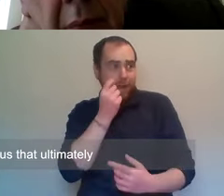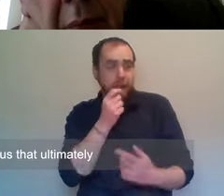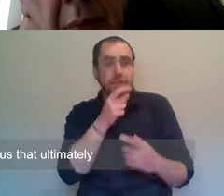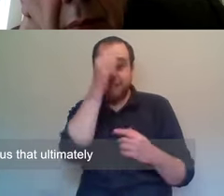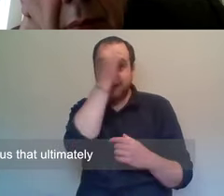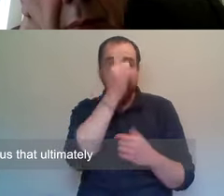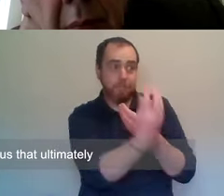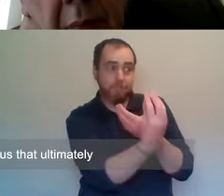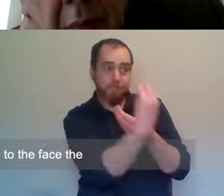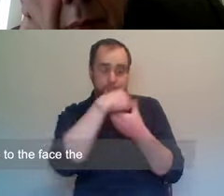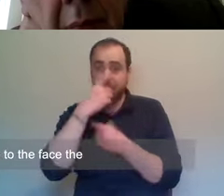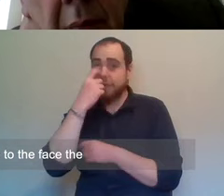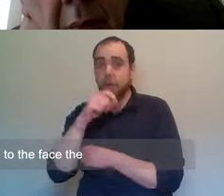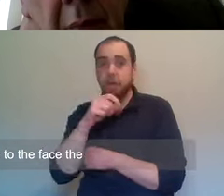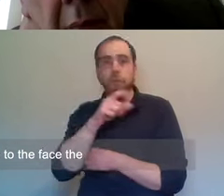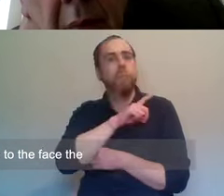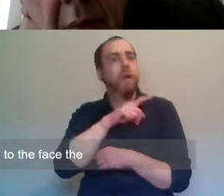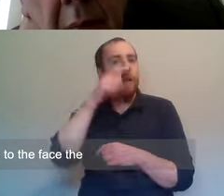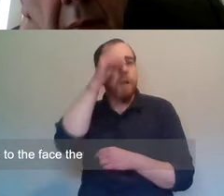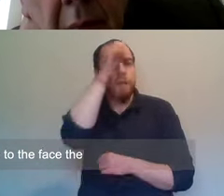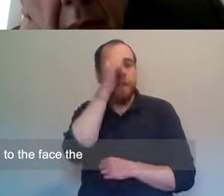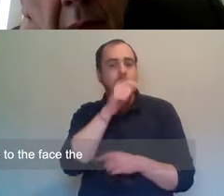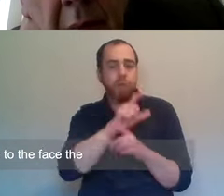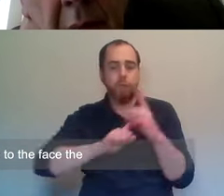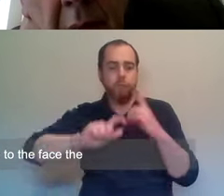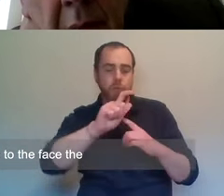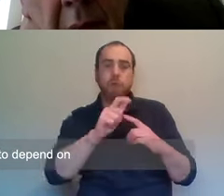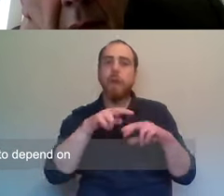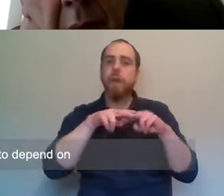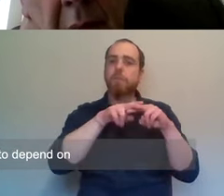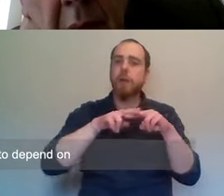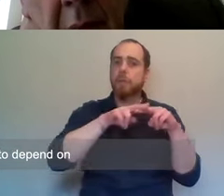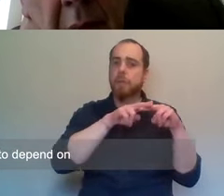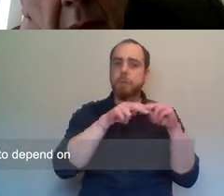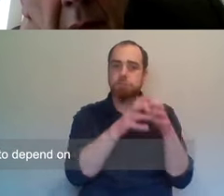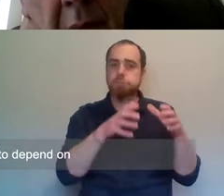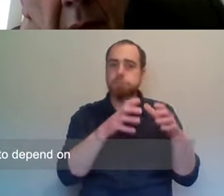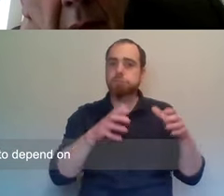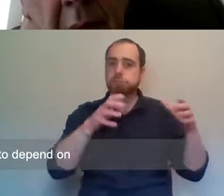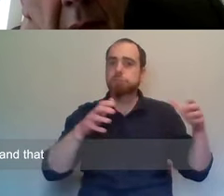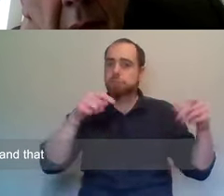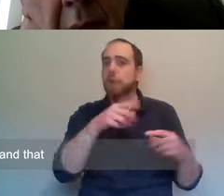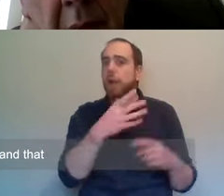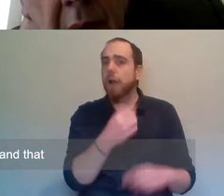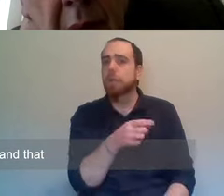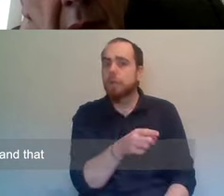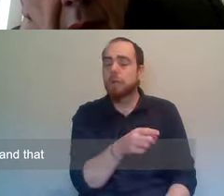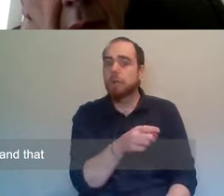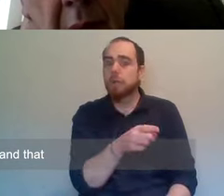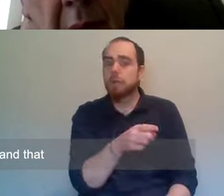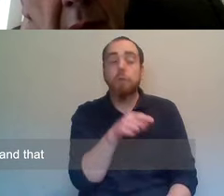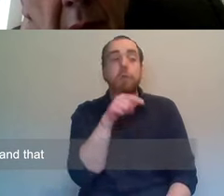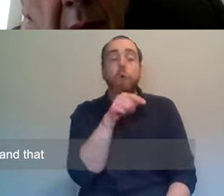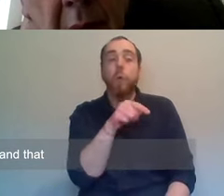ultimately, he, Catholics may come to the, the fate of the Union may come to depend on, on Catholics. And